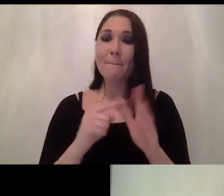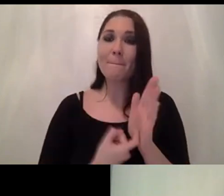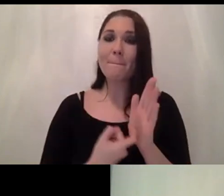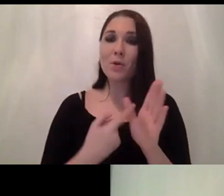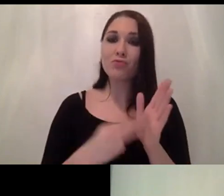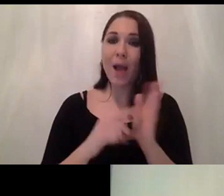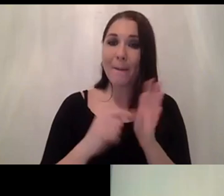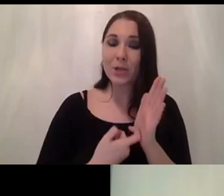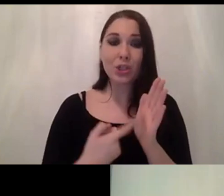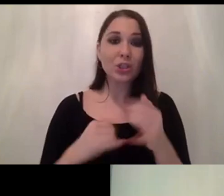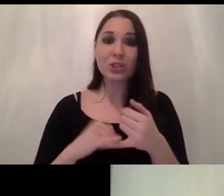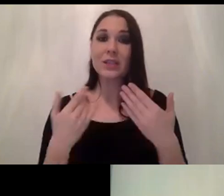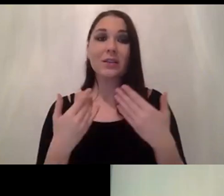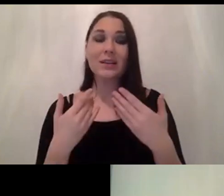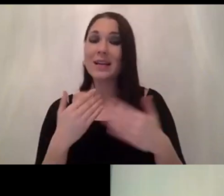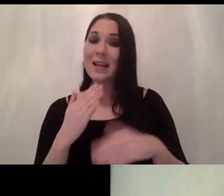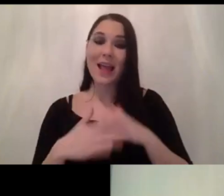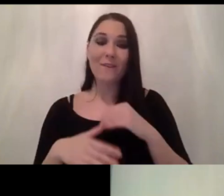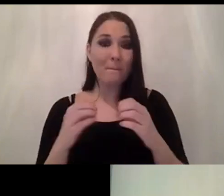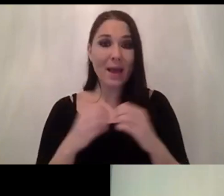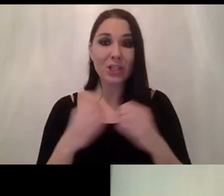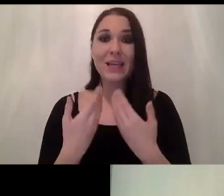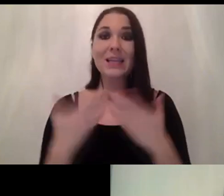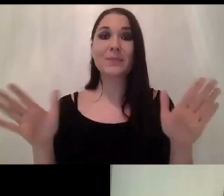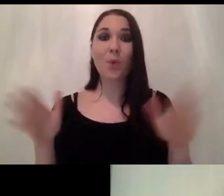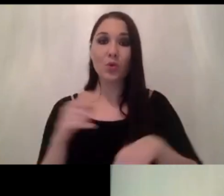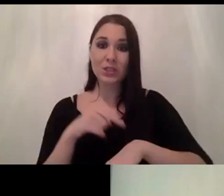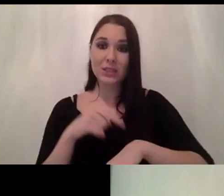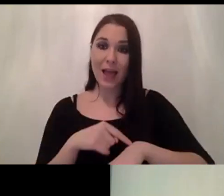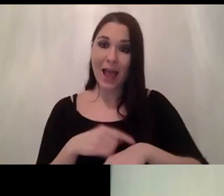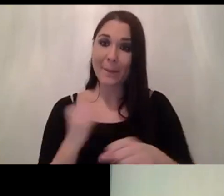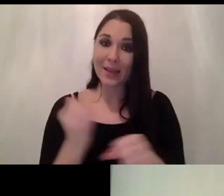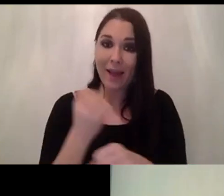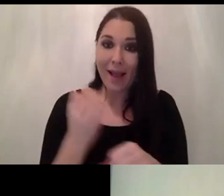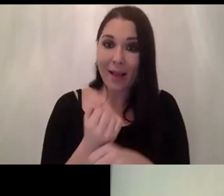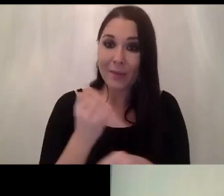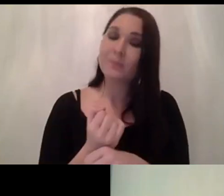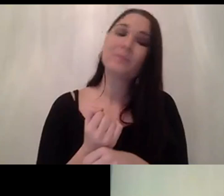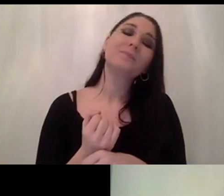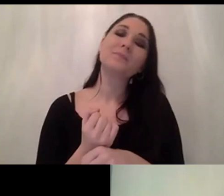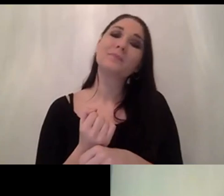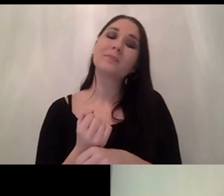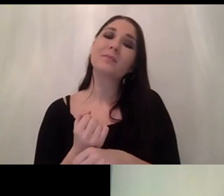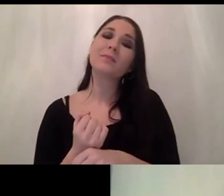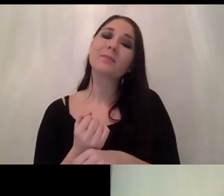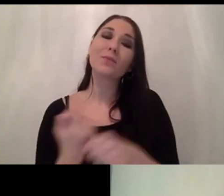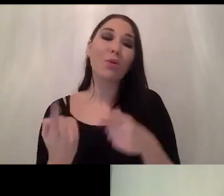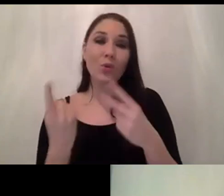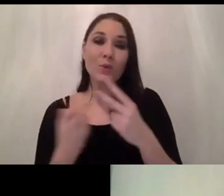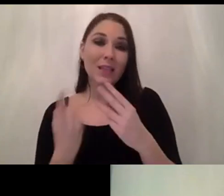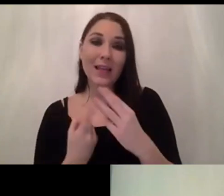time extremely important the gain extremely important um all those sort of things